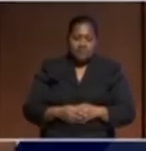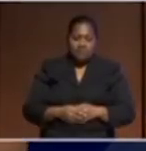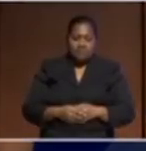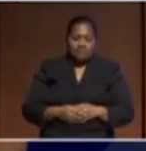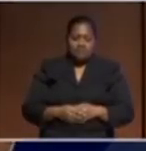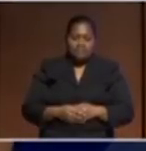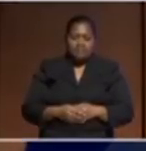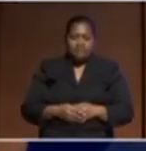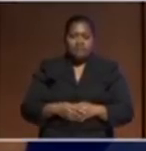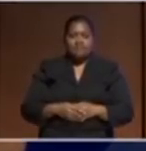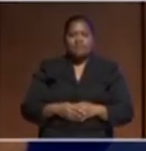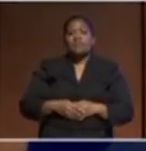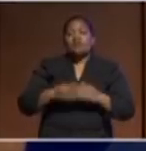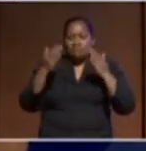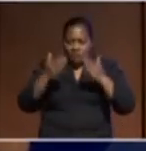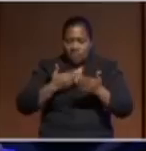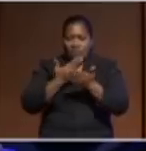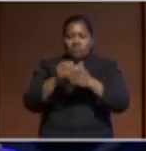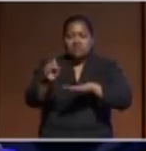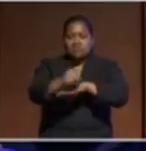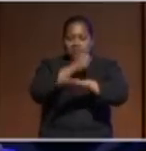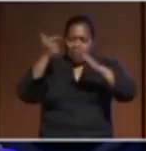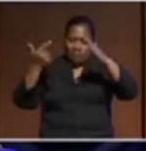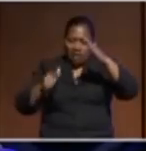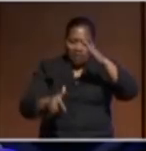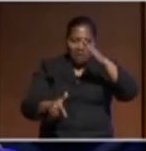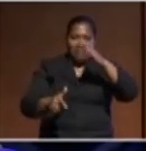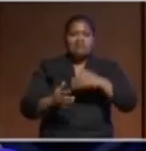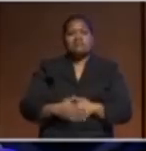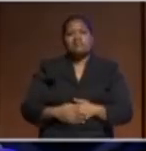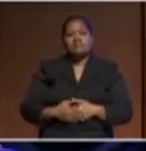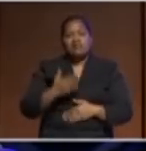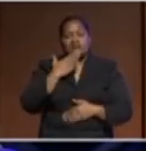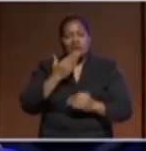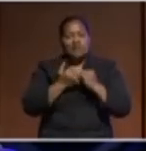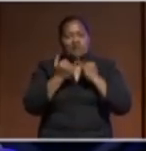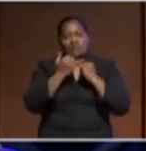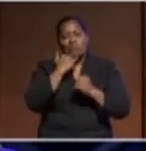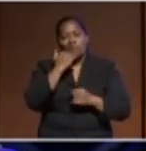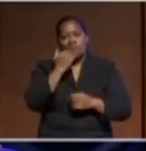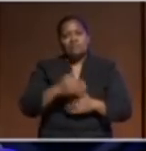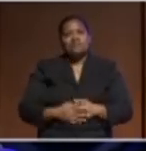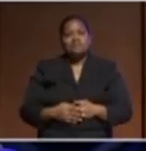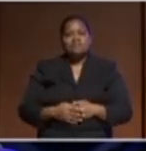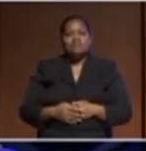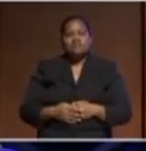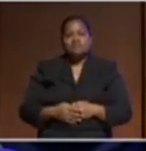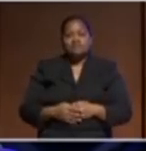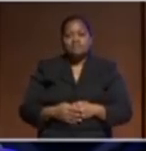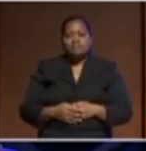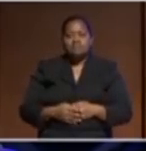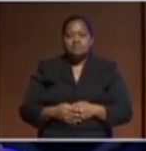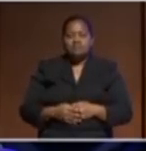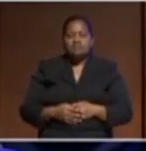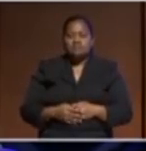thank you thank you very much thank you and thank you very much president and if I